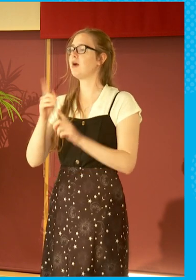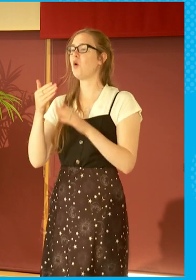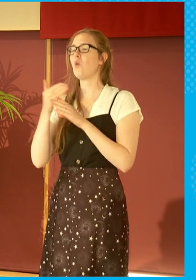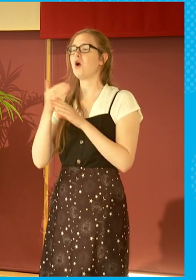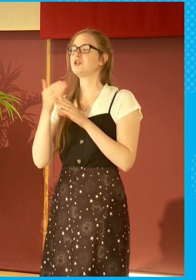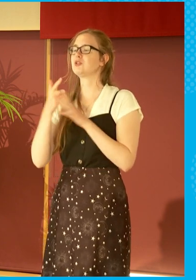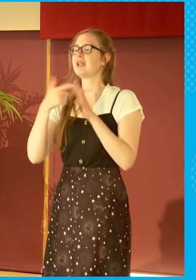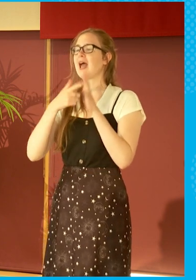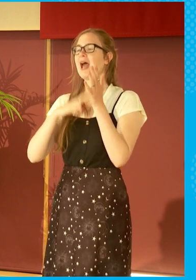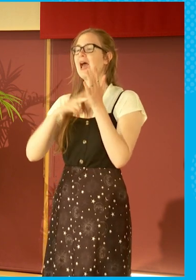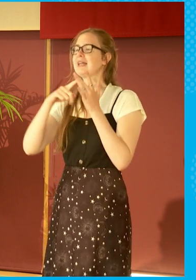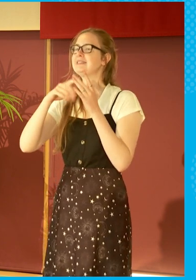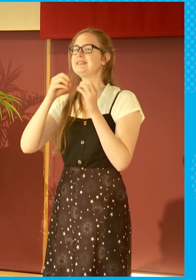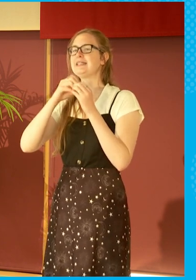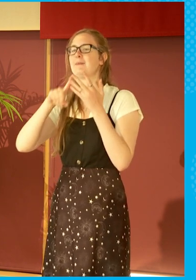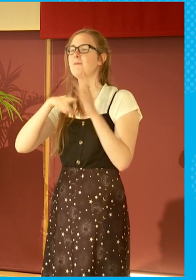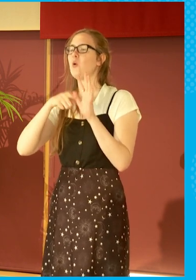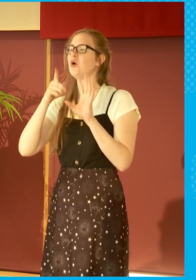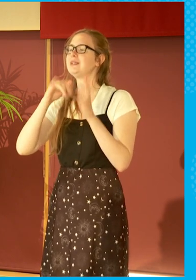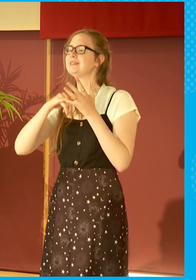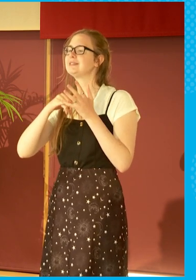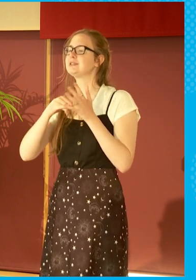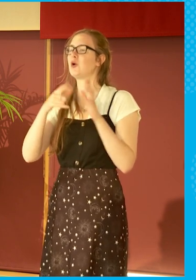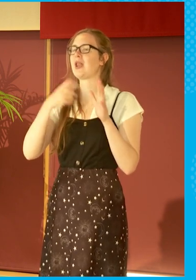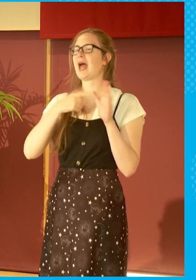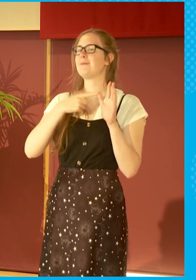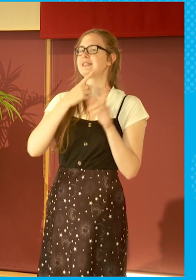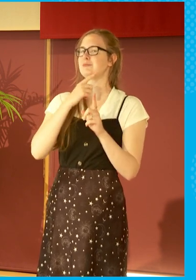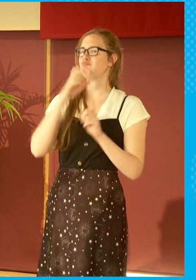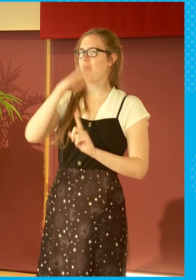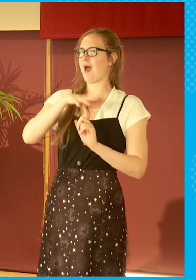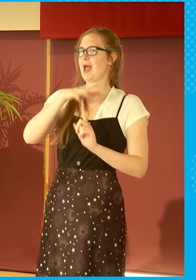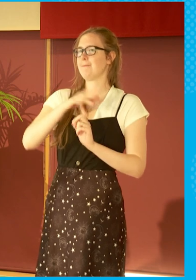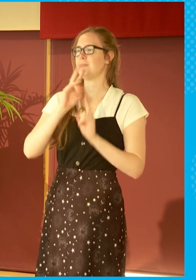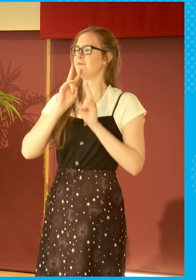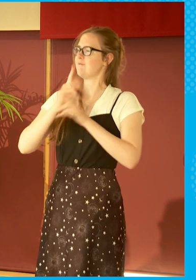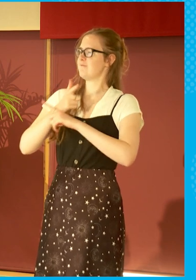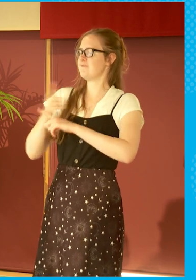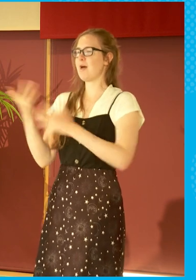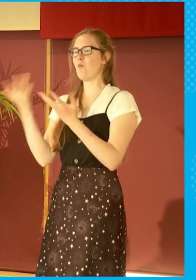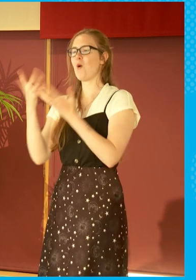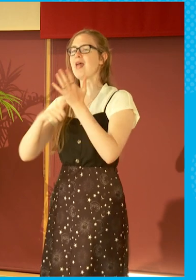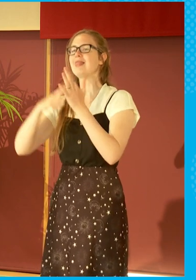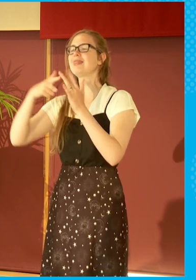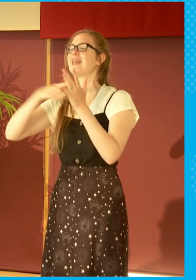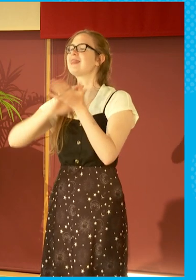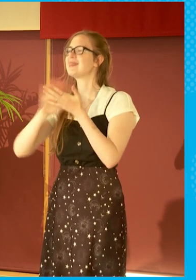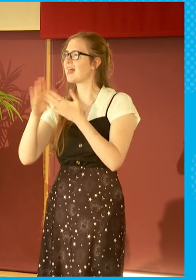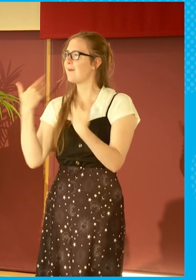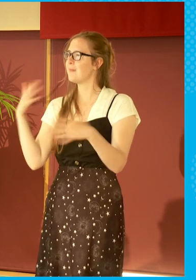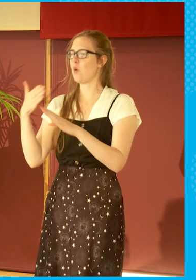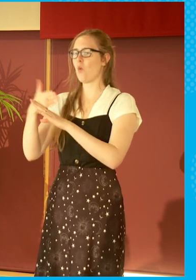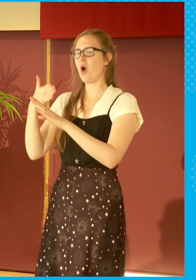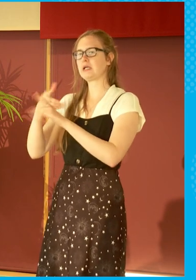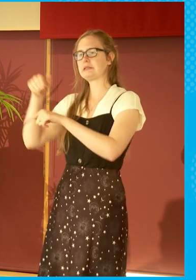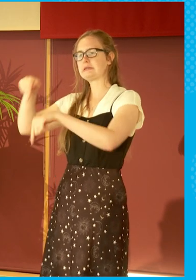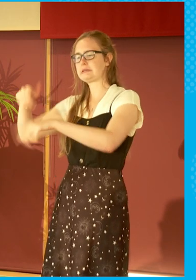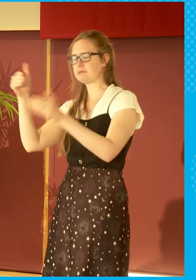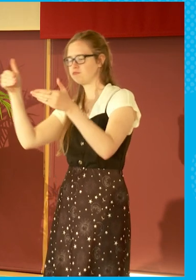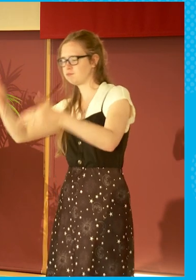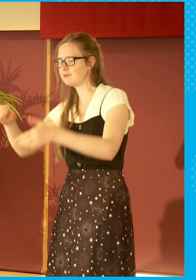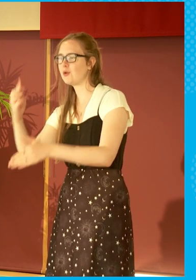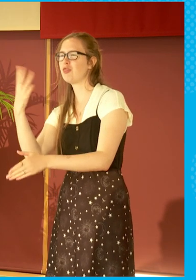Amazon Prime, a Neil Gaiman film. It was shot in Leith. I worked on that for three, four months